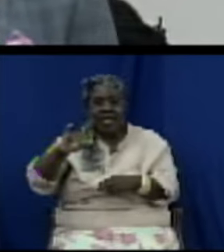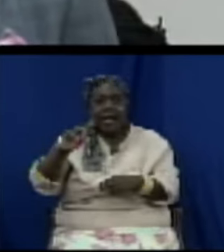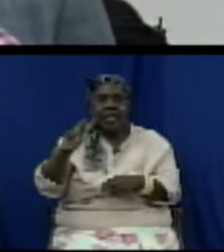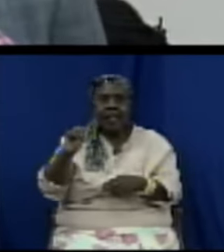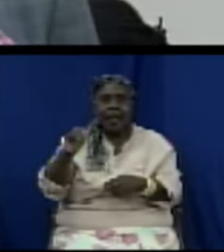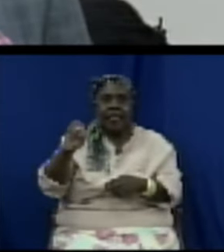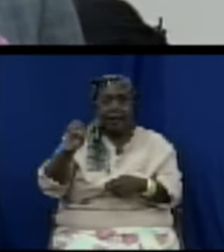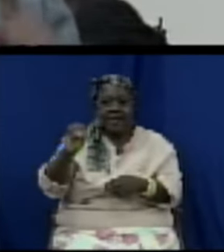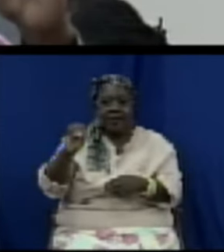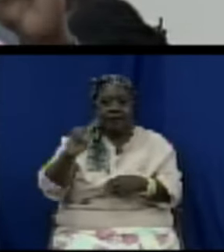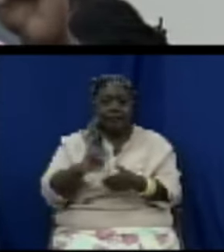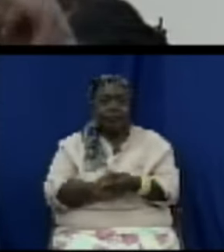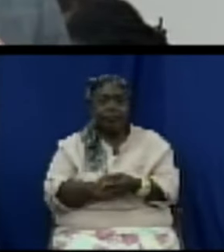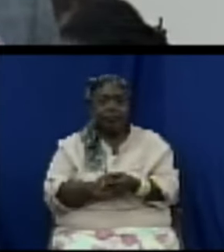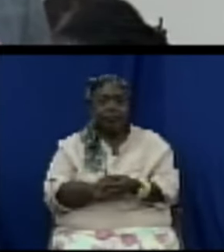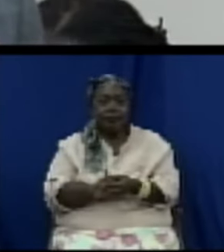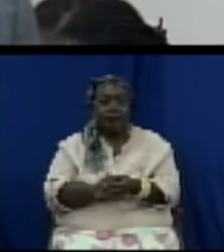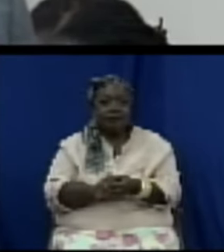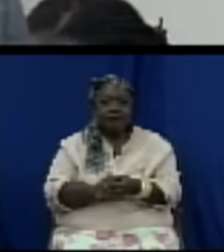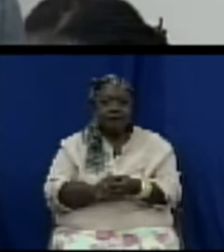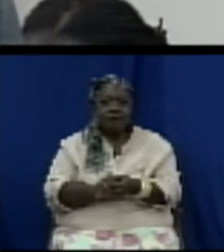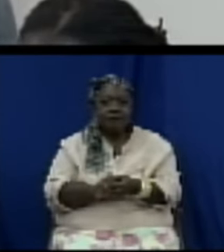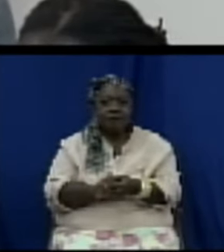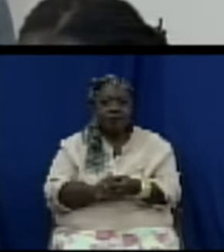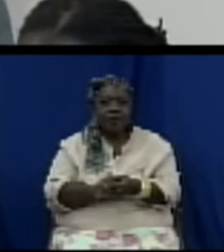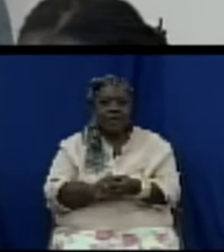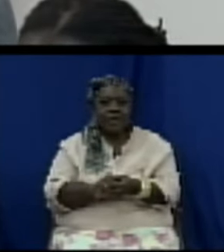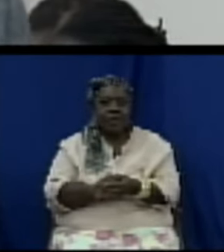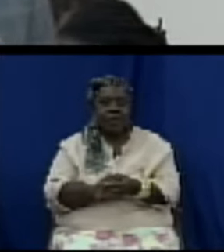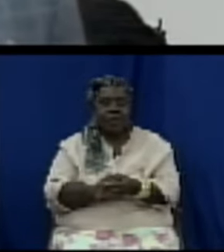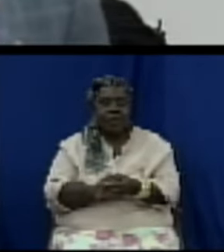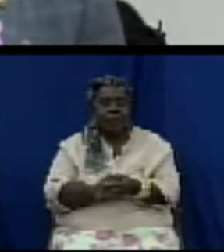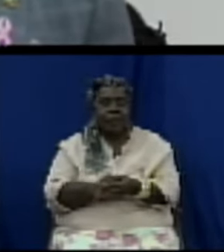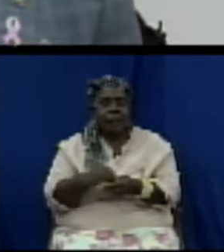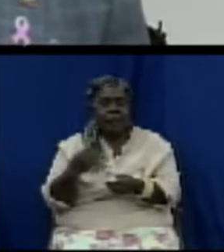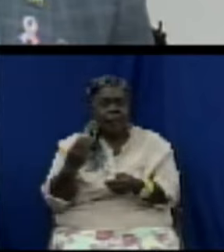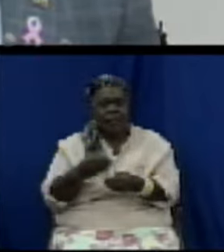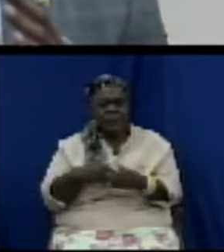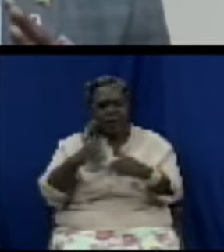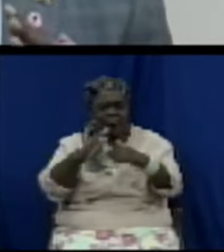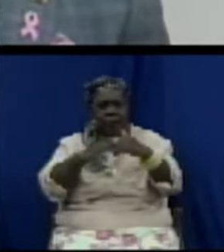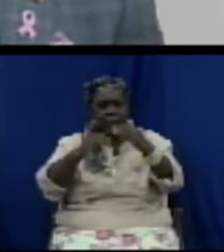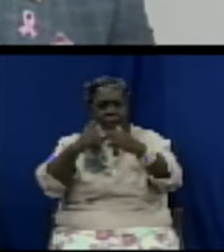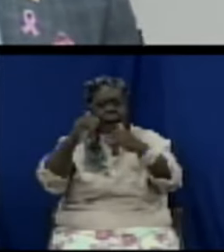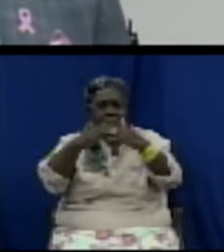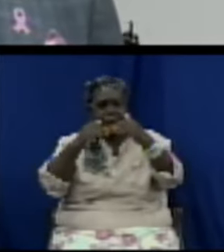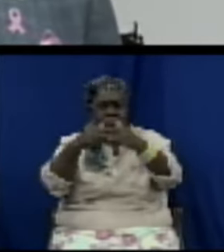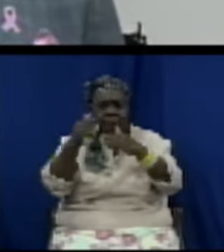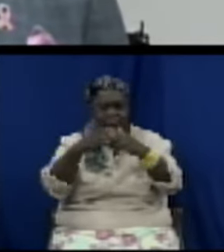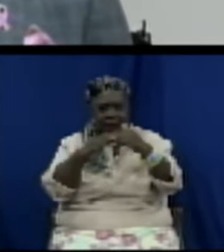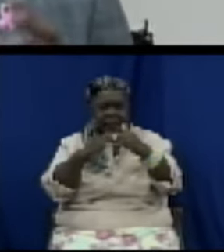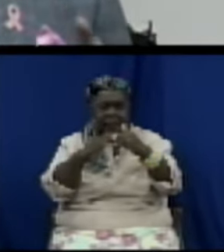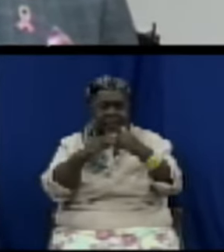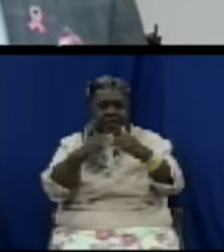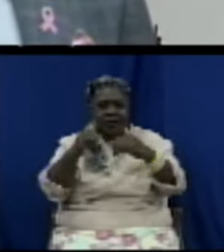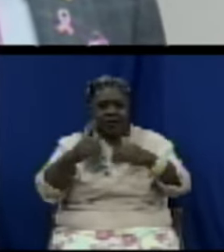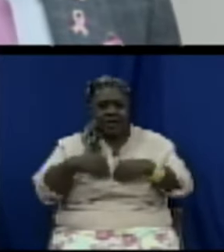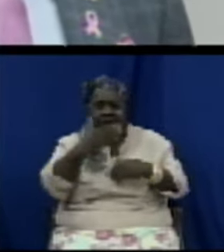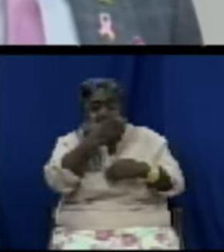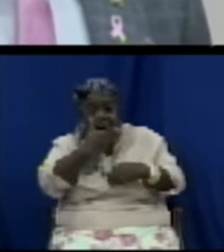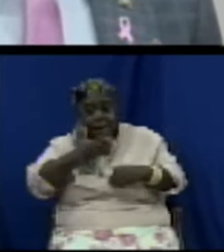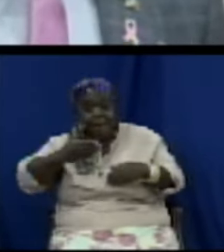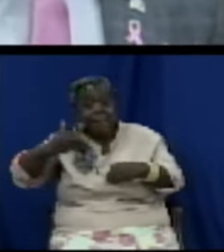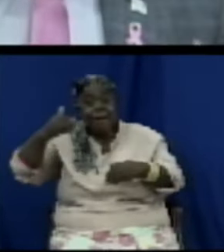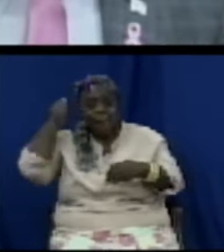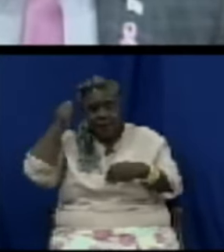want to be the first four-minute city in the Caribbean. And so we are building towards that as well. That would say to our tourists who come here that if anything were to